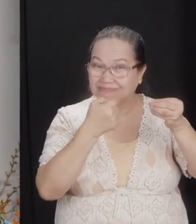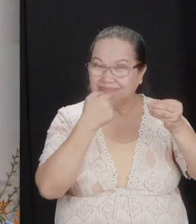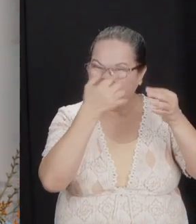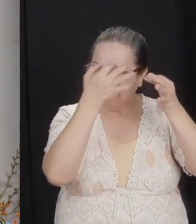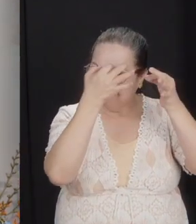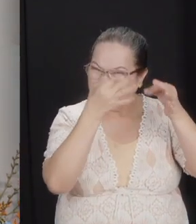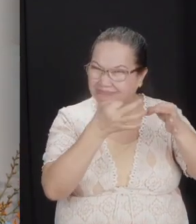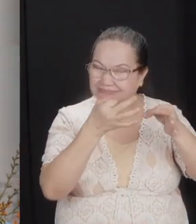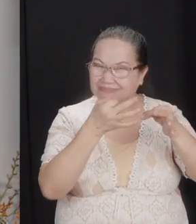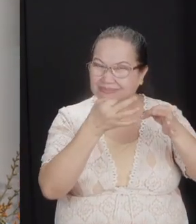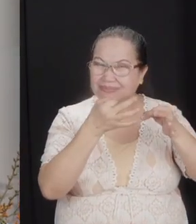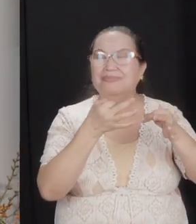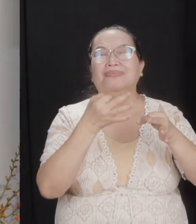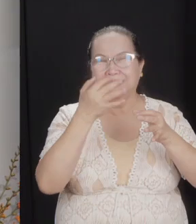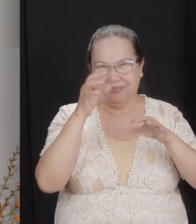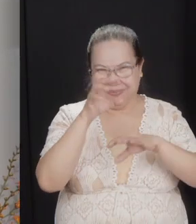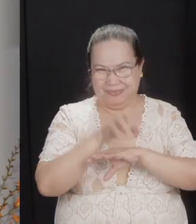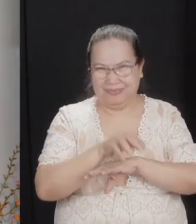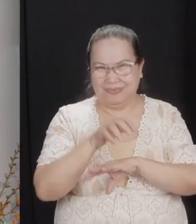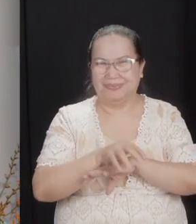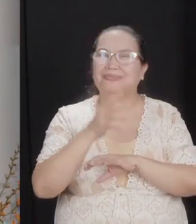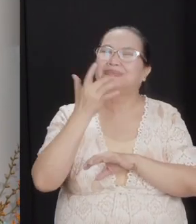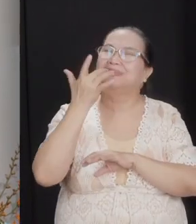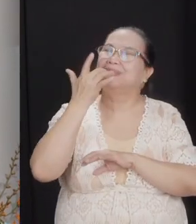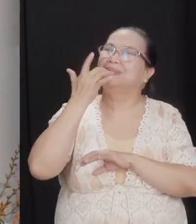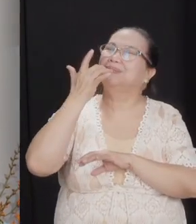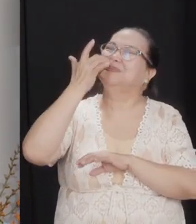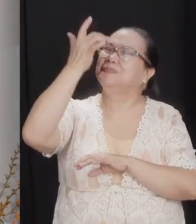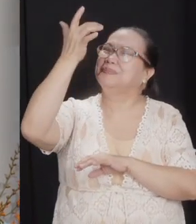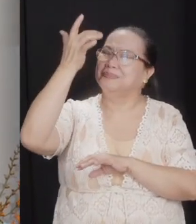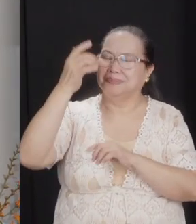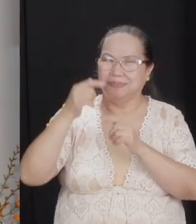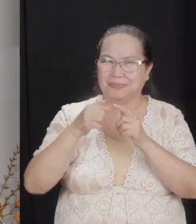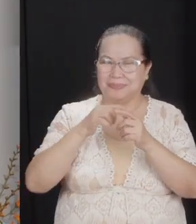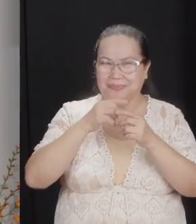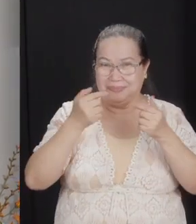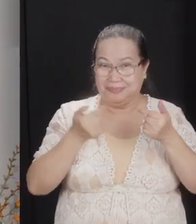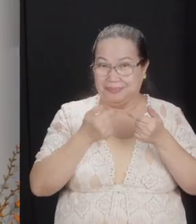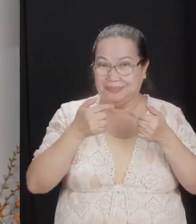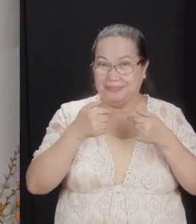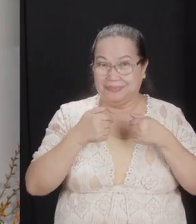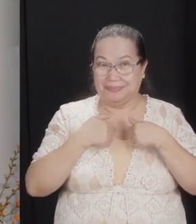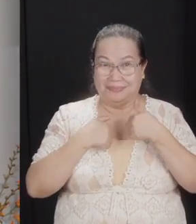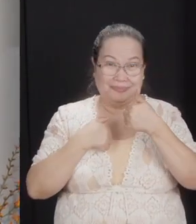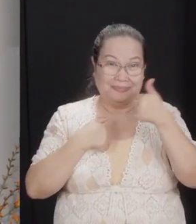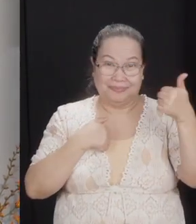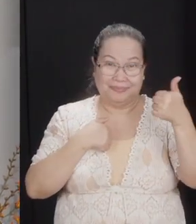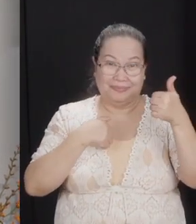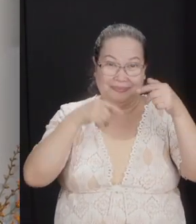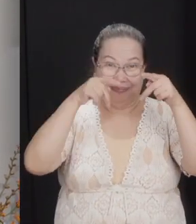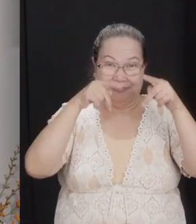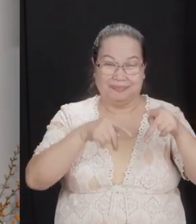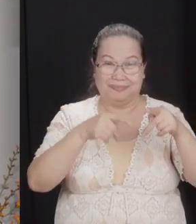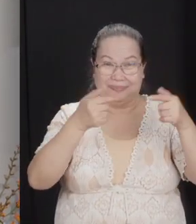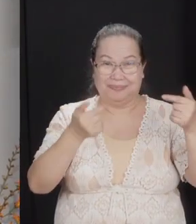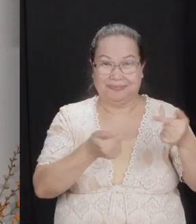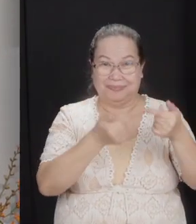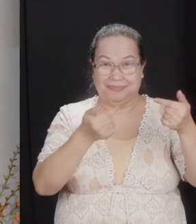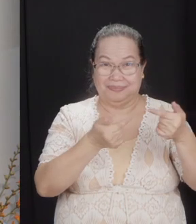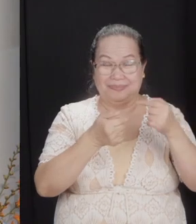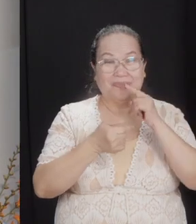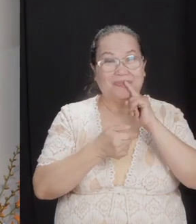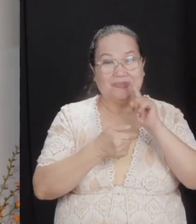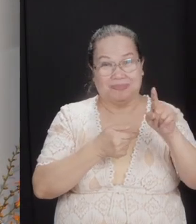so delectable. Sinful human nature feels better about itself when another person is seemingly